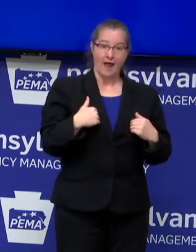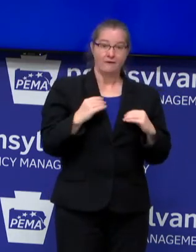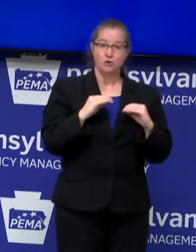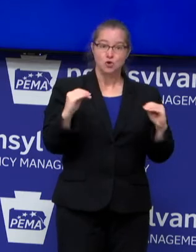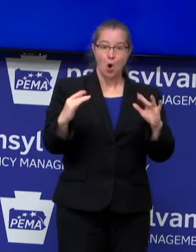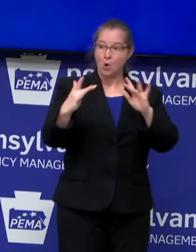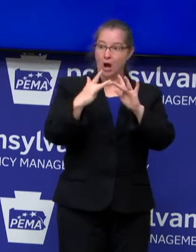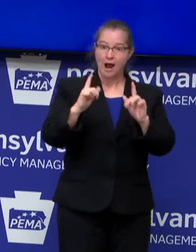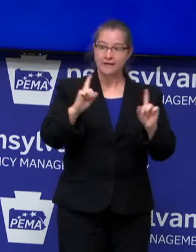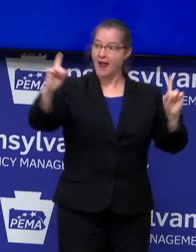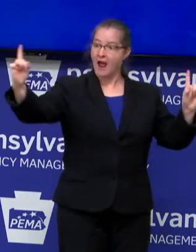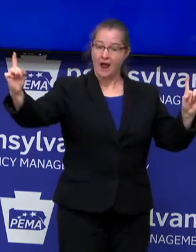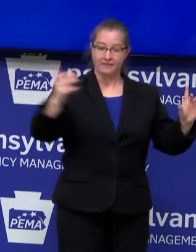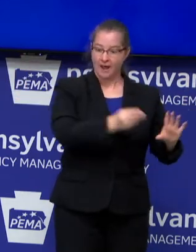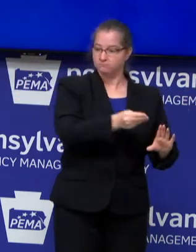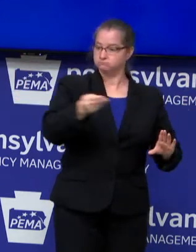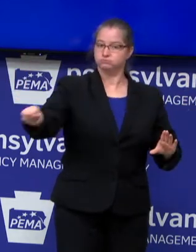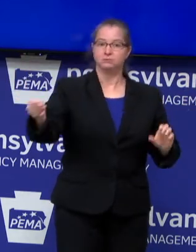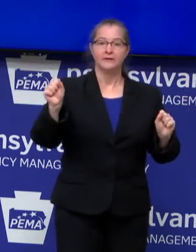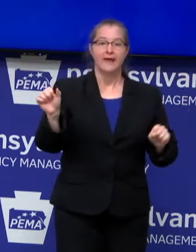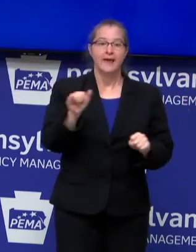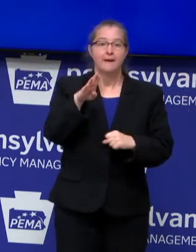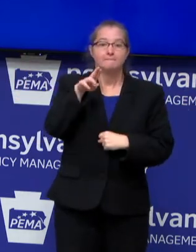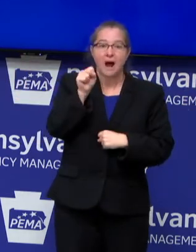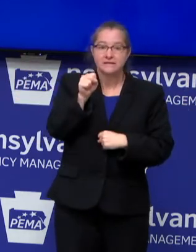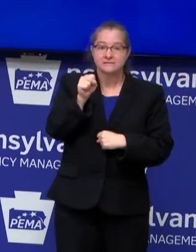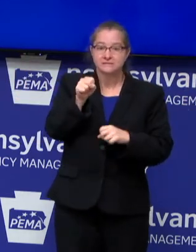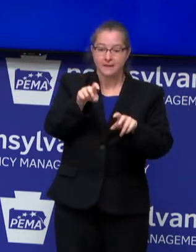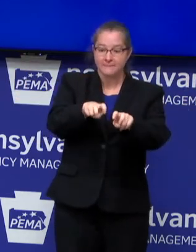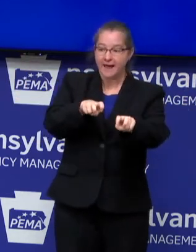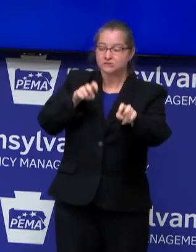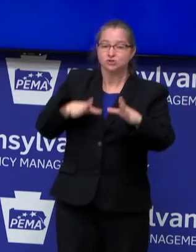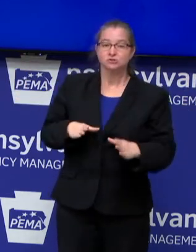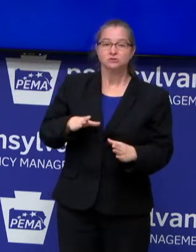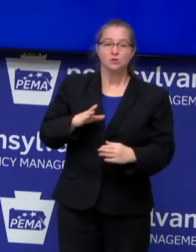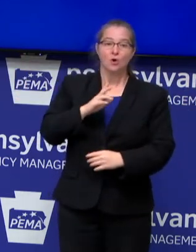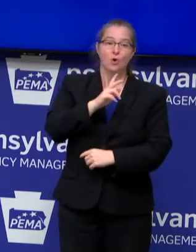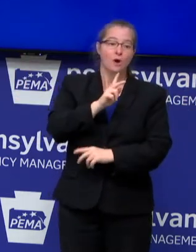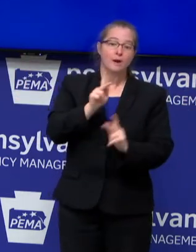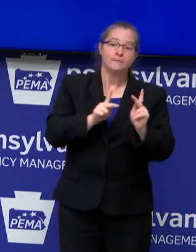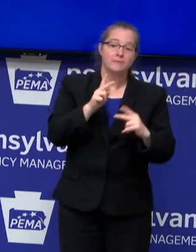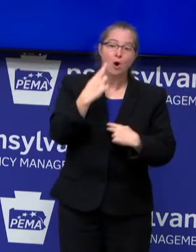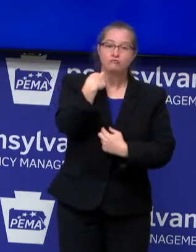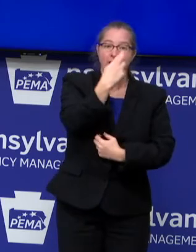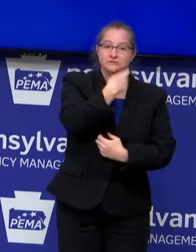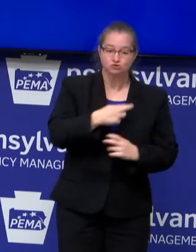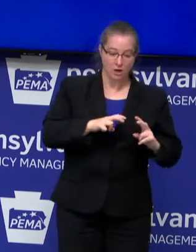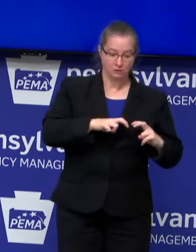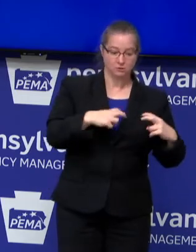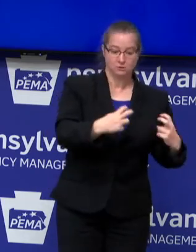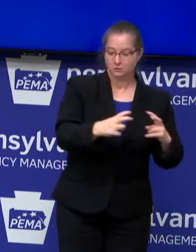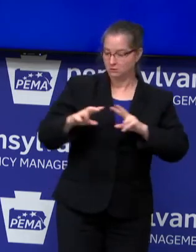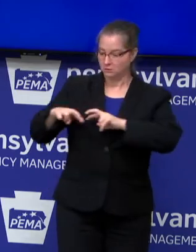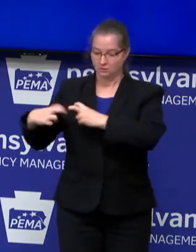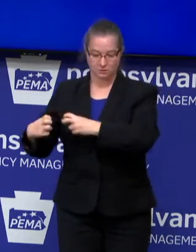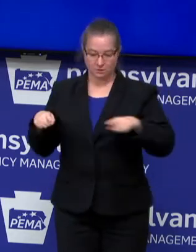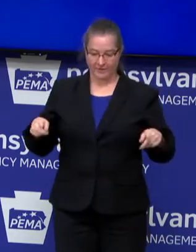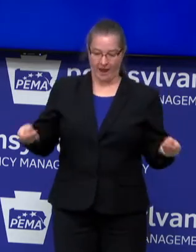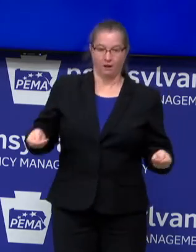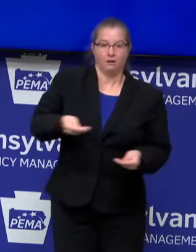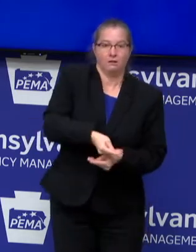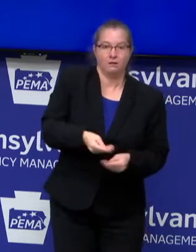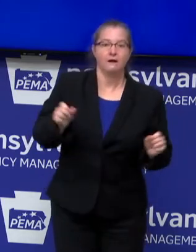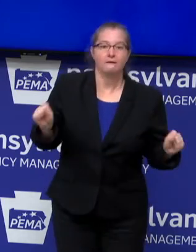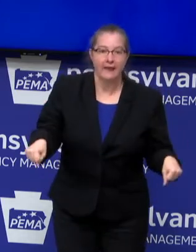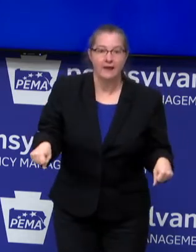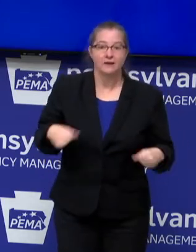contact, such as passengers on a bus, or restaurant patrons at adjacent tables. In